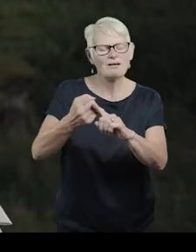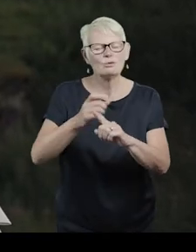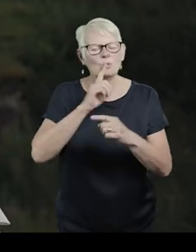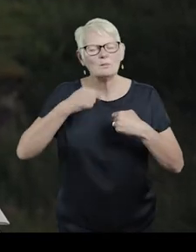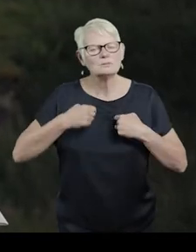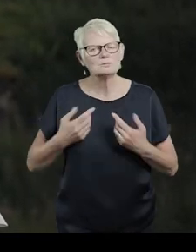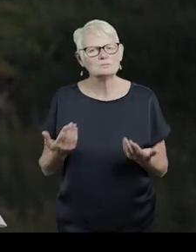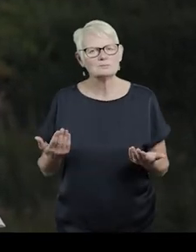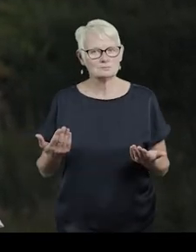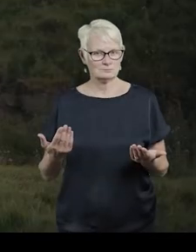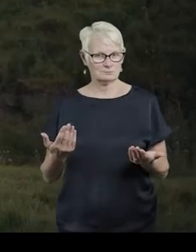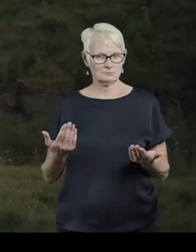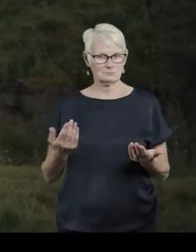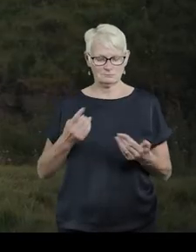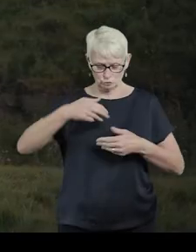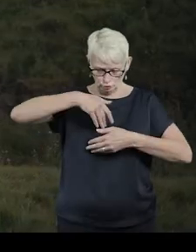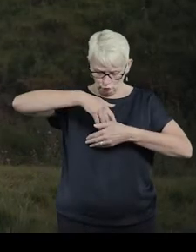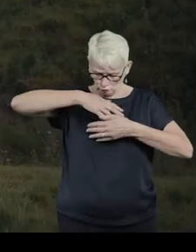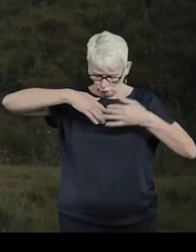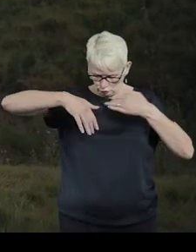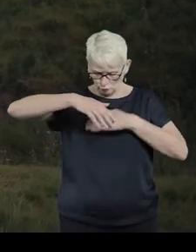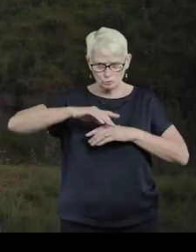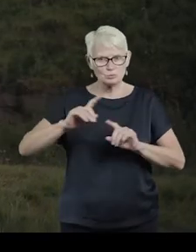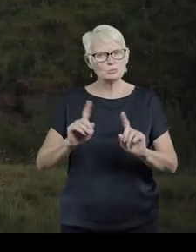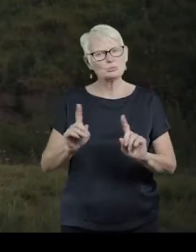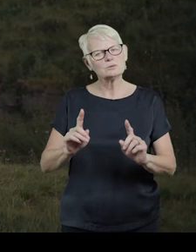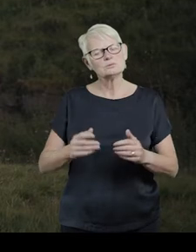never break the surface? What is underneath?